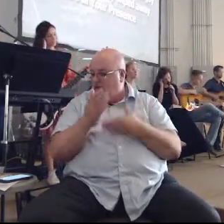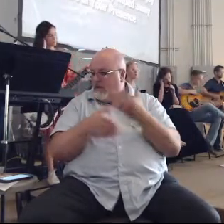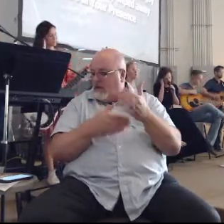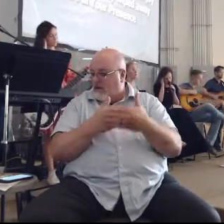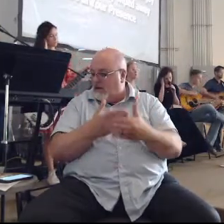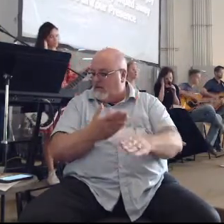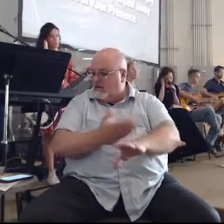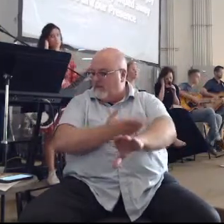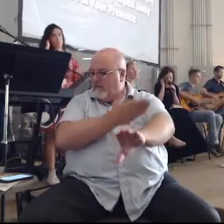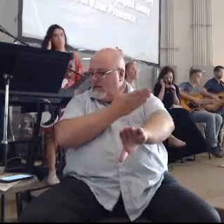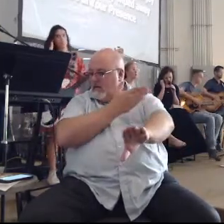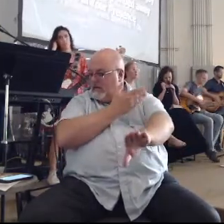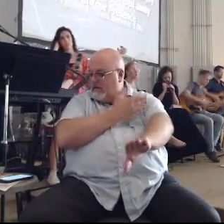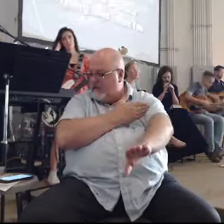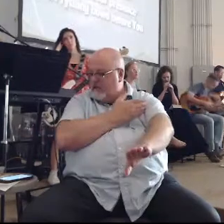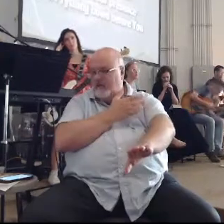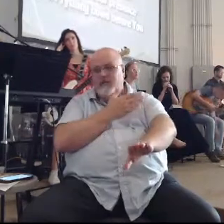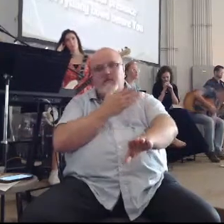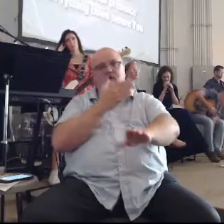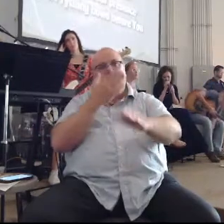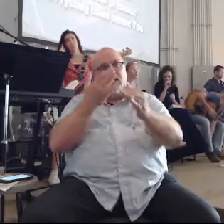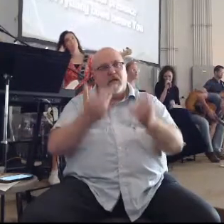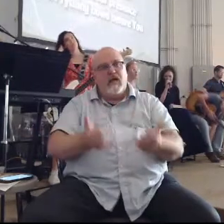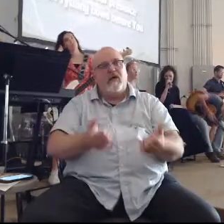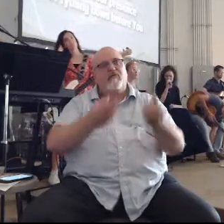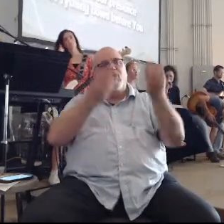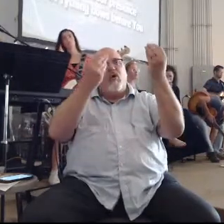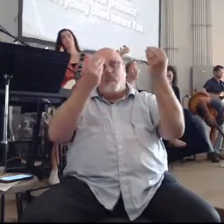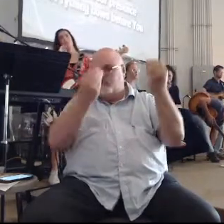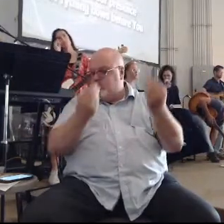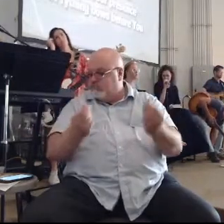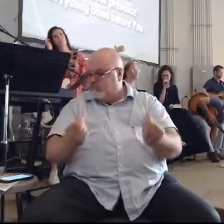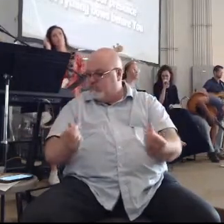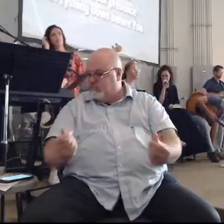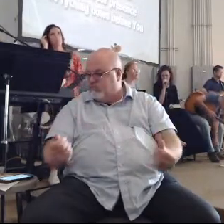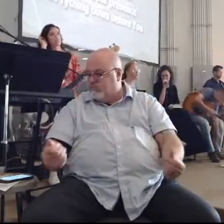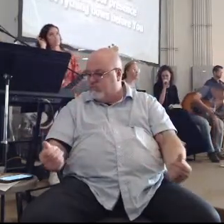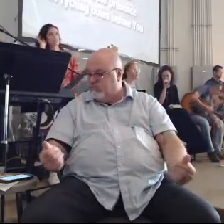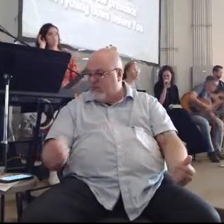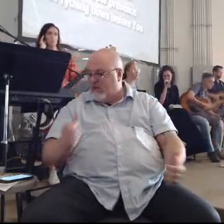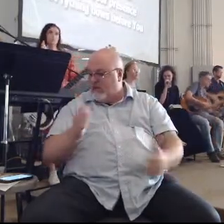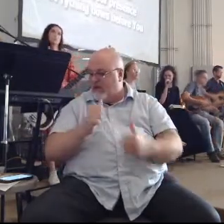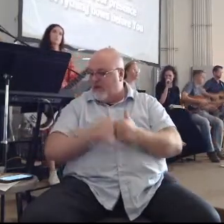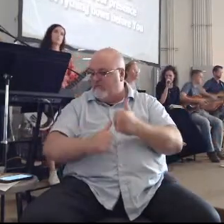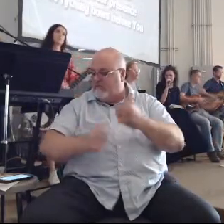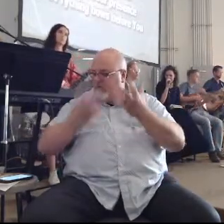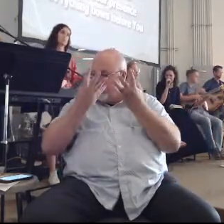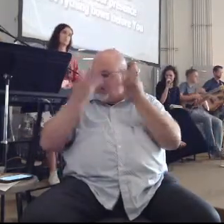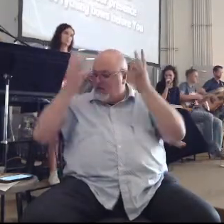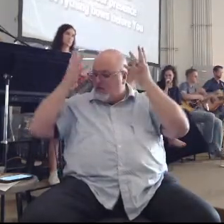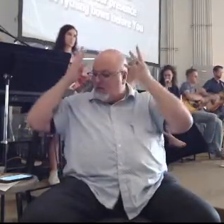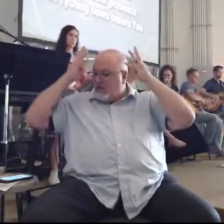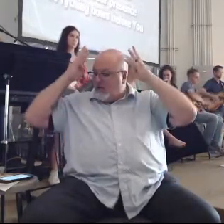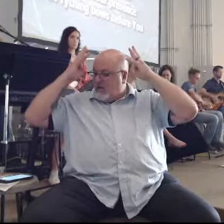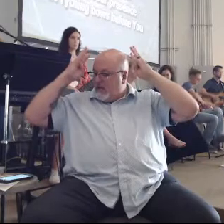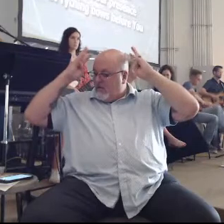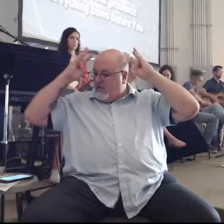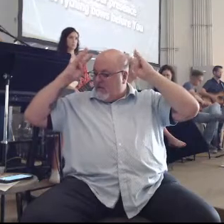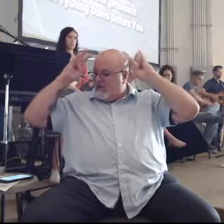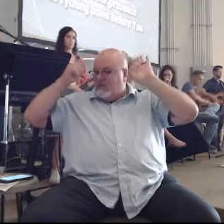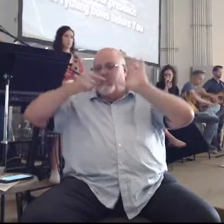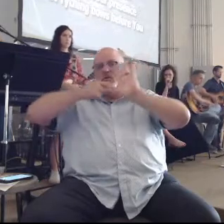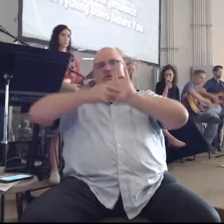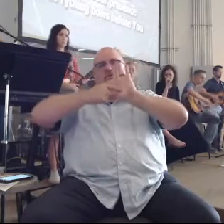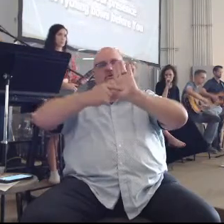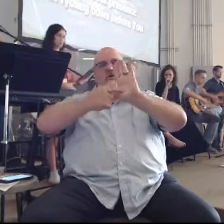all of my hands laughing away every crowd